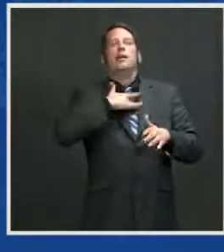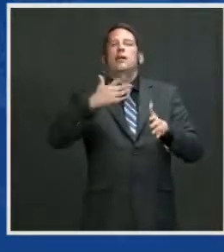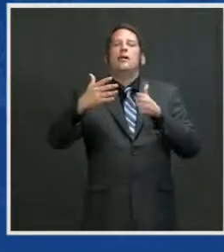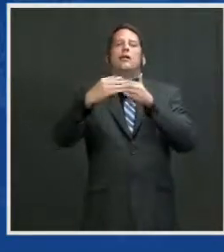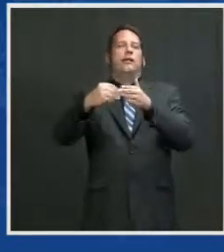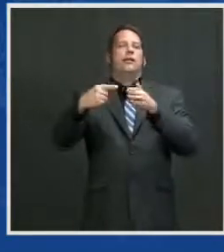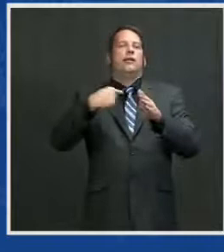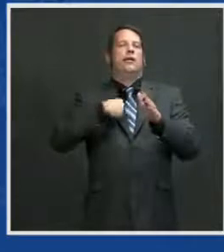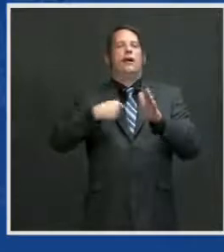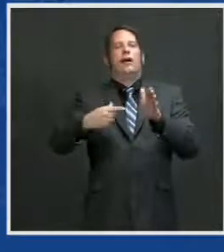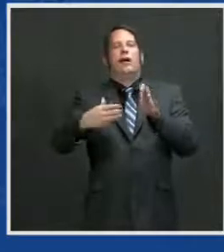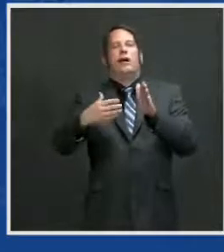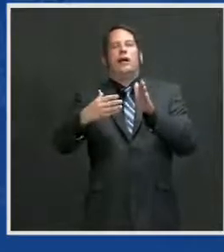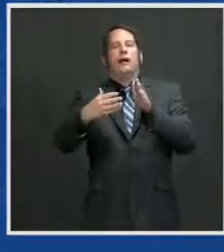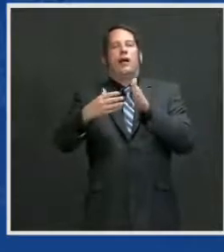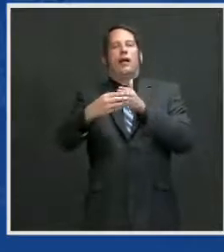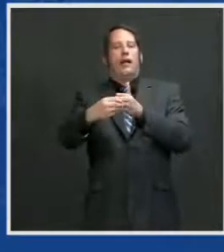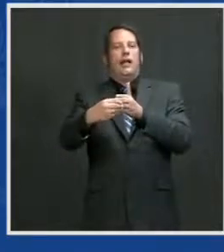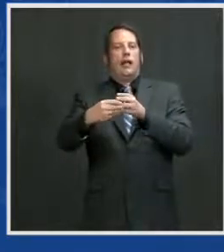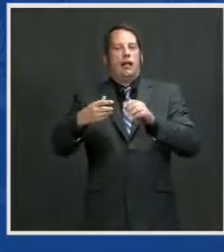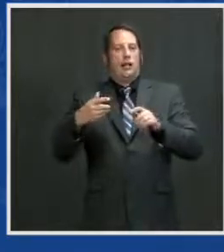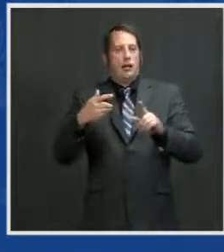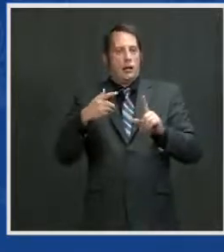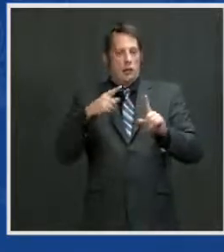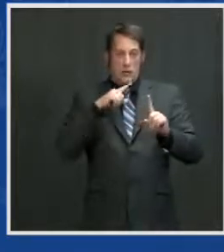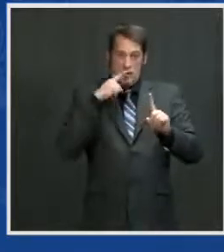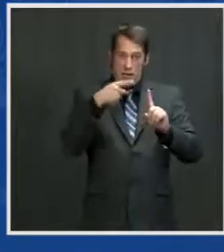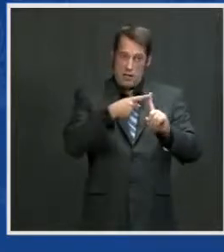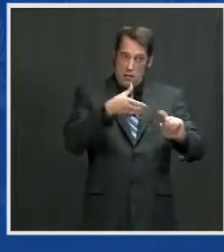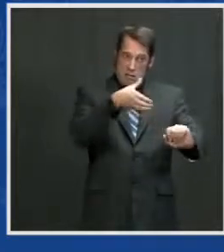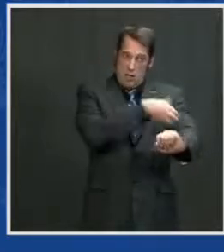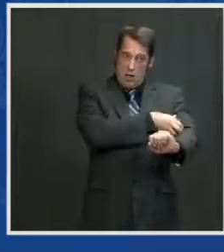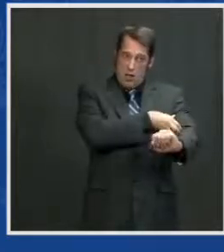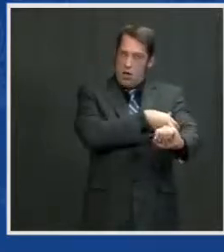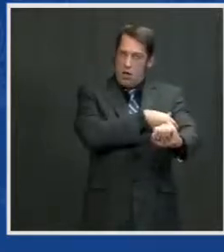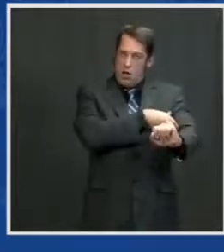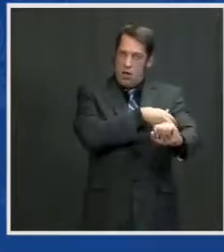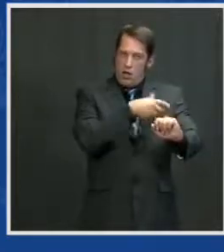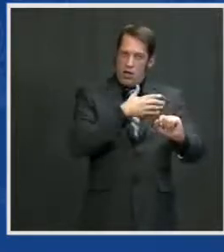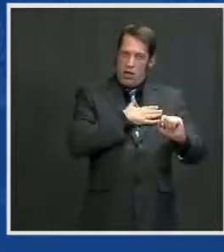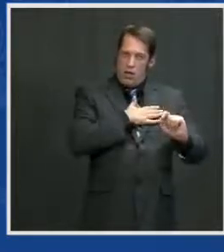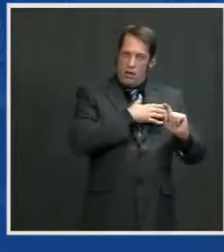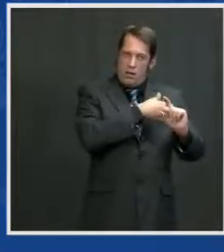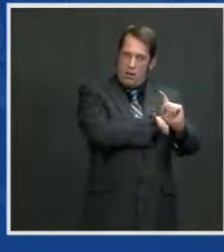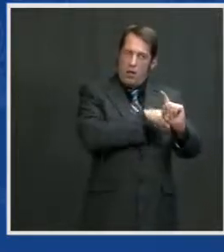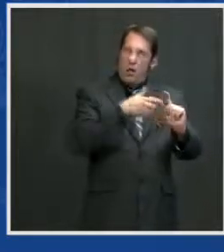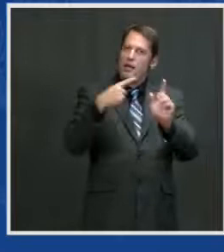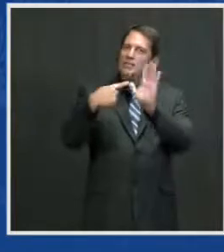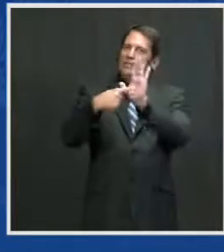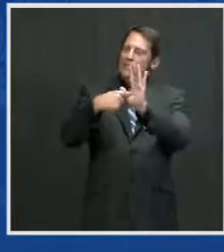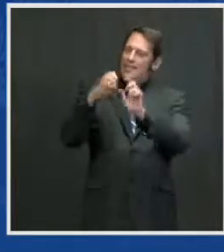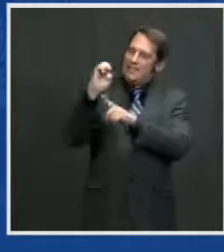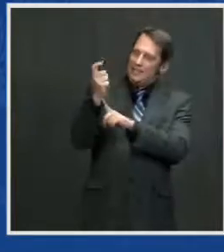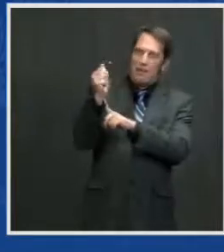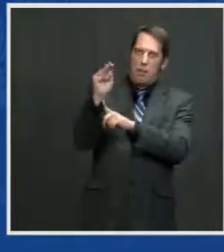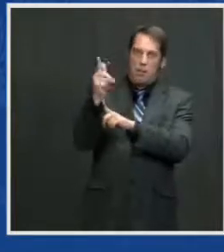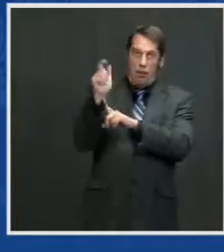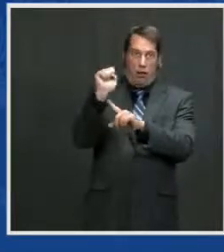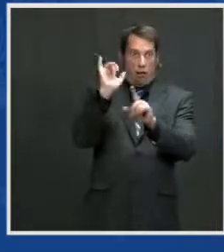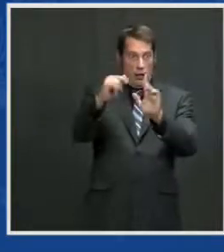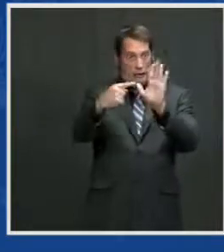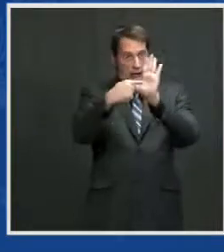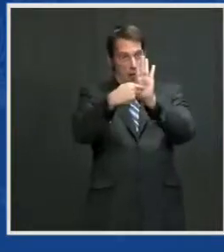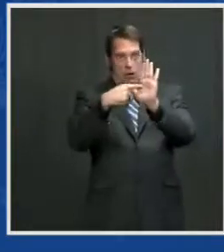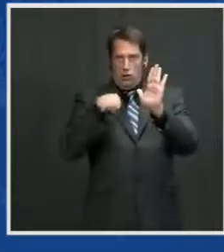power, but by the power of our example. All of you, our service members stationed around the world,